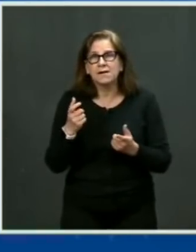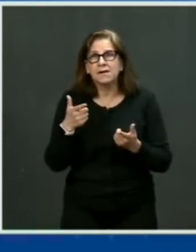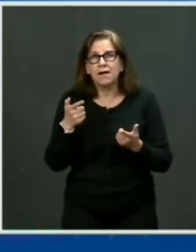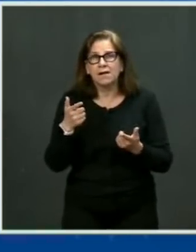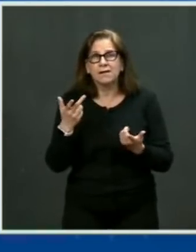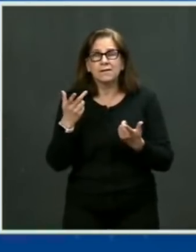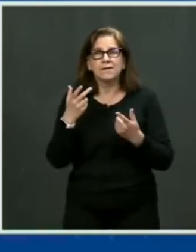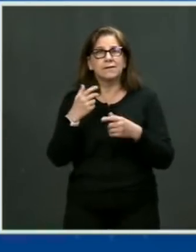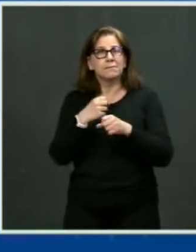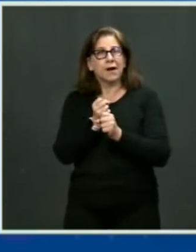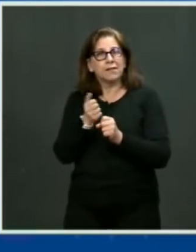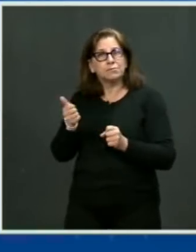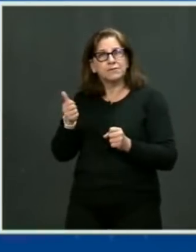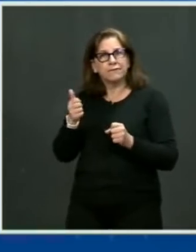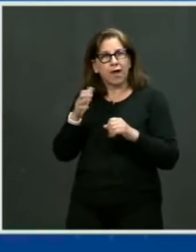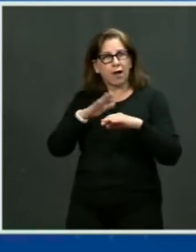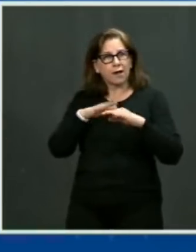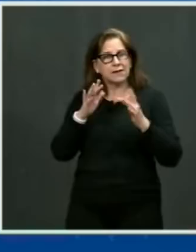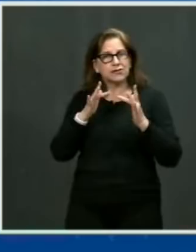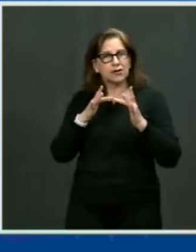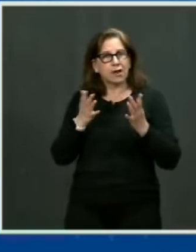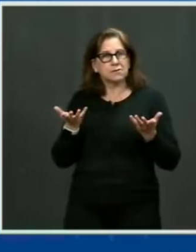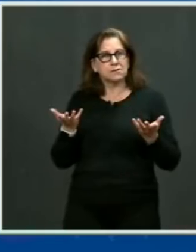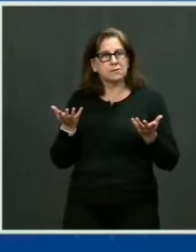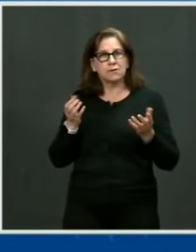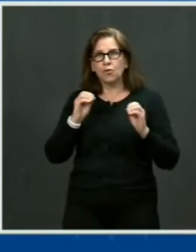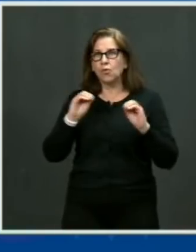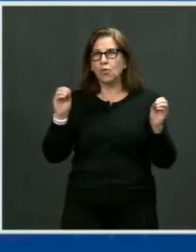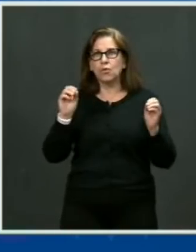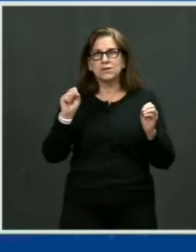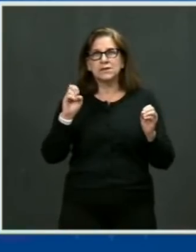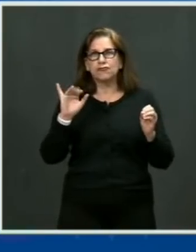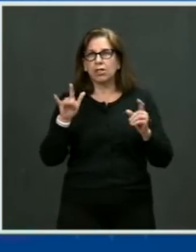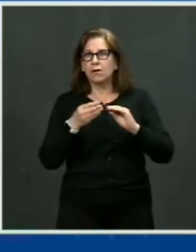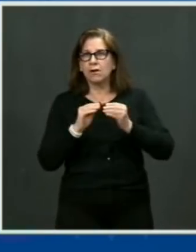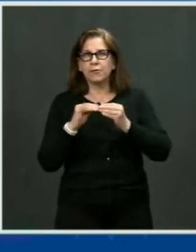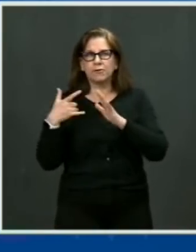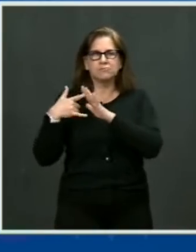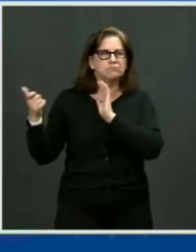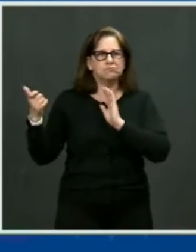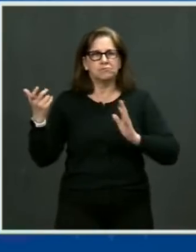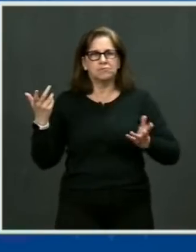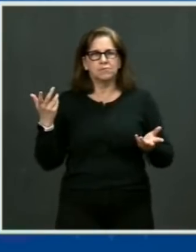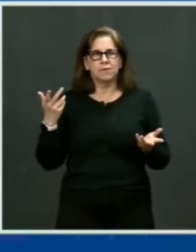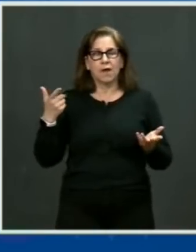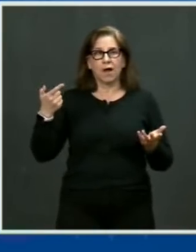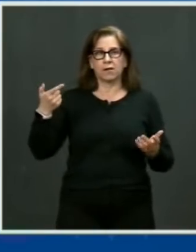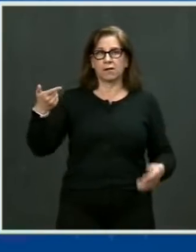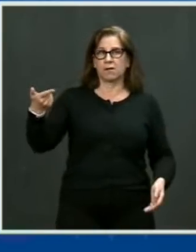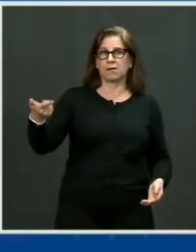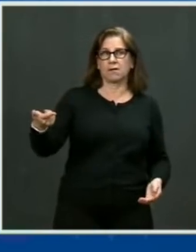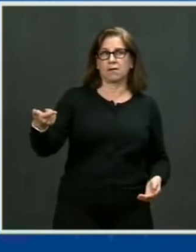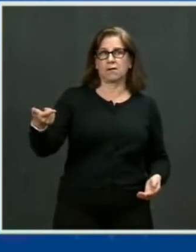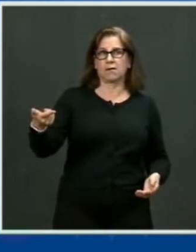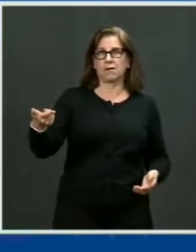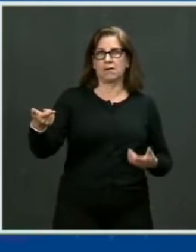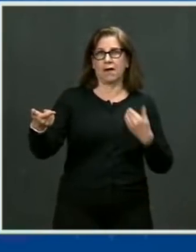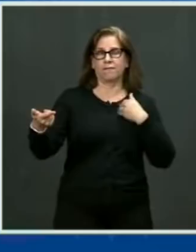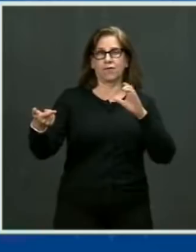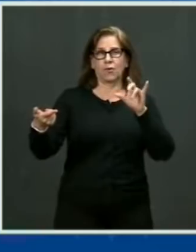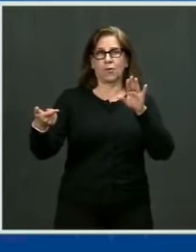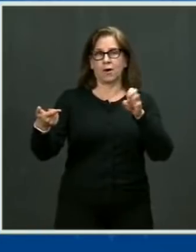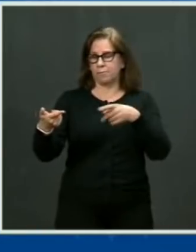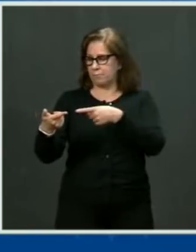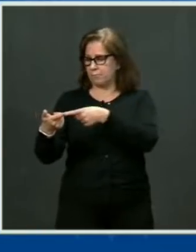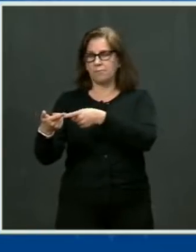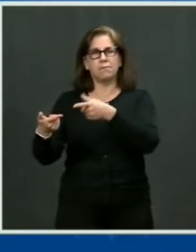They have no serial numbers. So when they show up at a crime scene, they can't be traced. And the buyers aren't